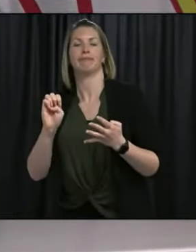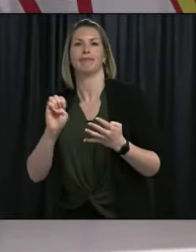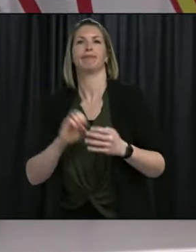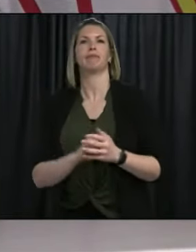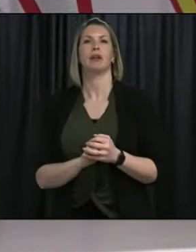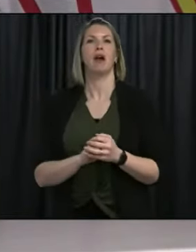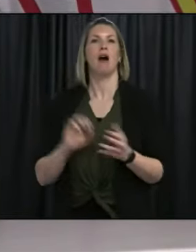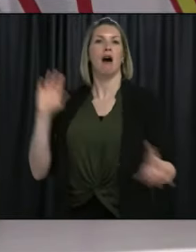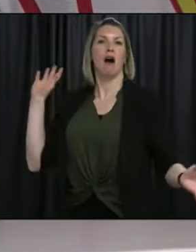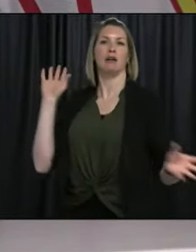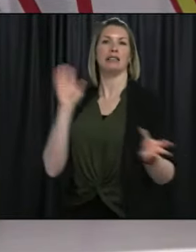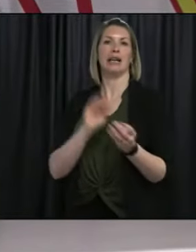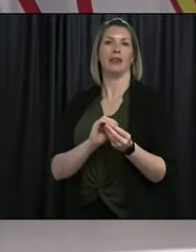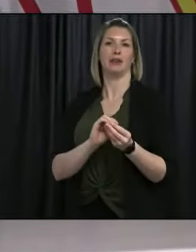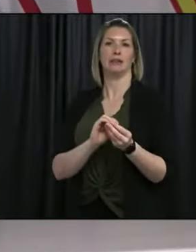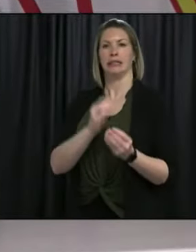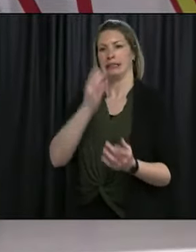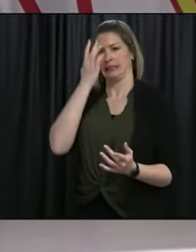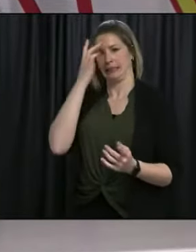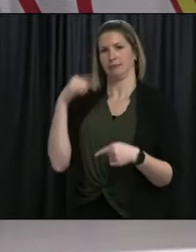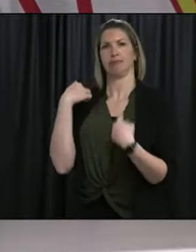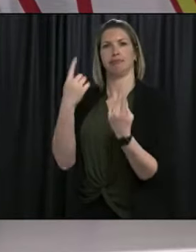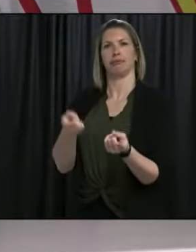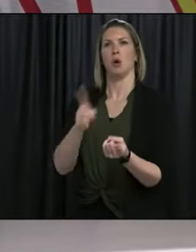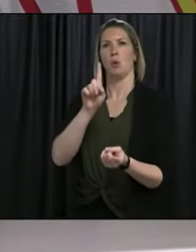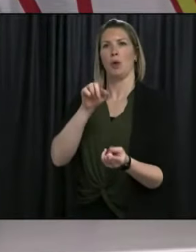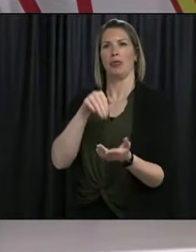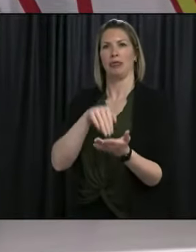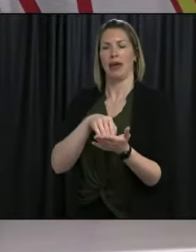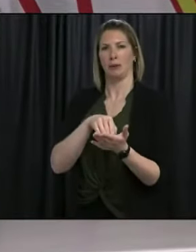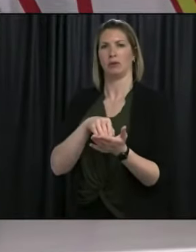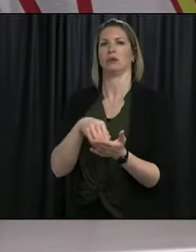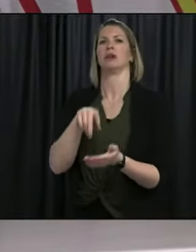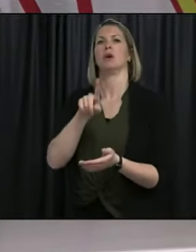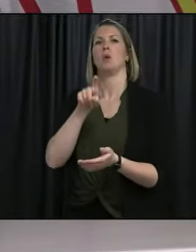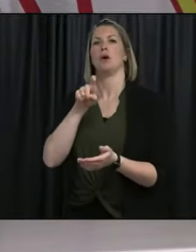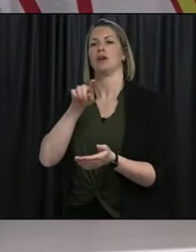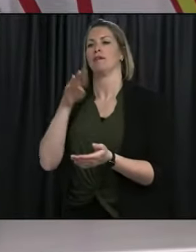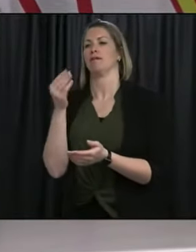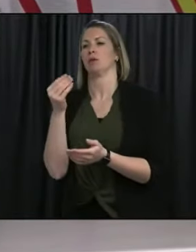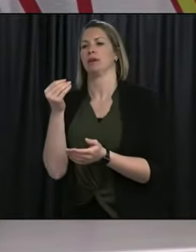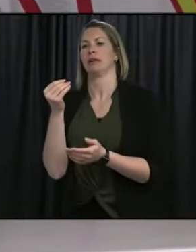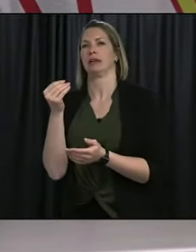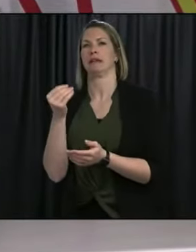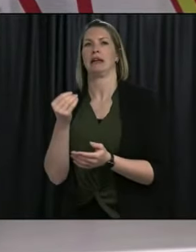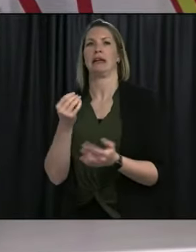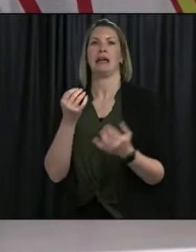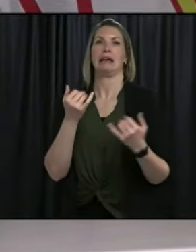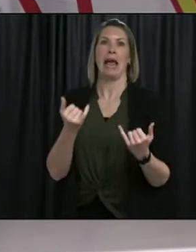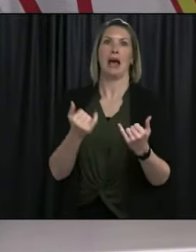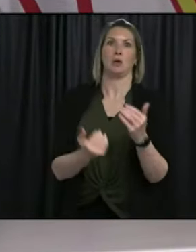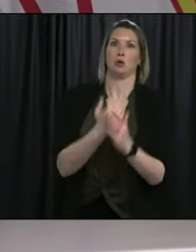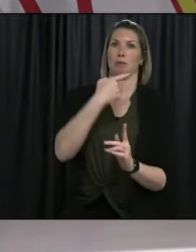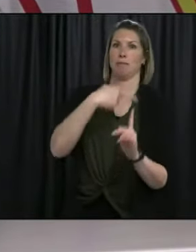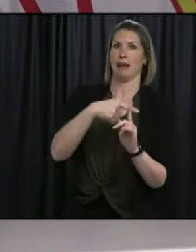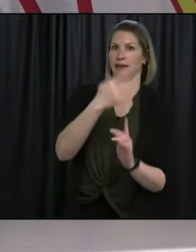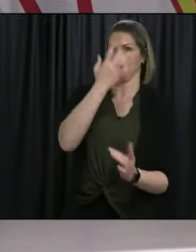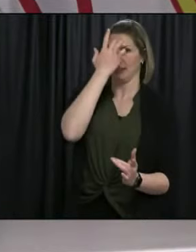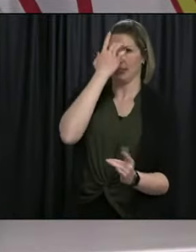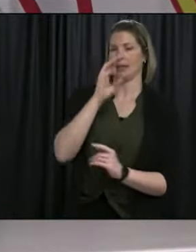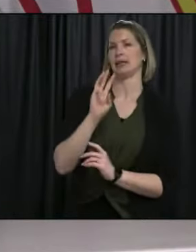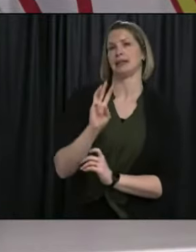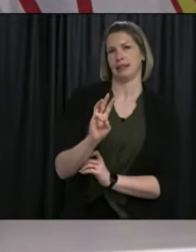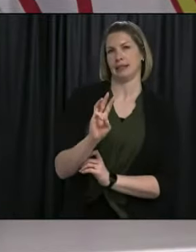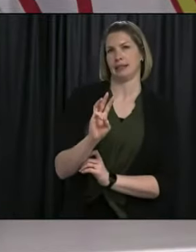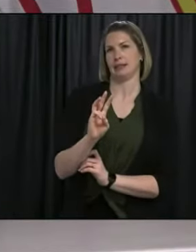cases in the province is 1,114. Today is World Hand Hygiene Day. Hand hygiene is one of our